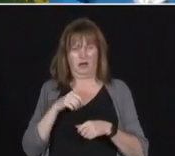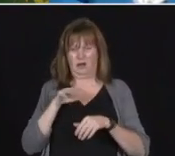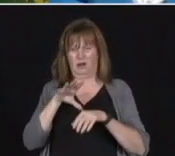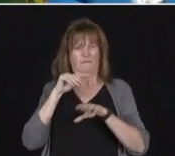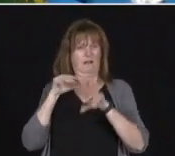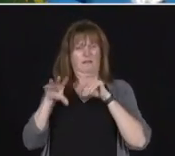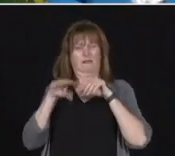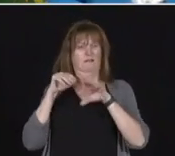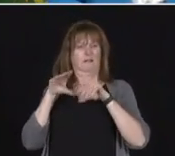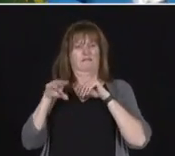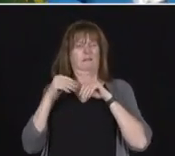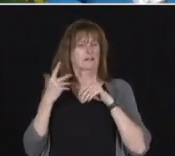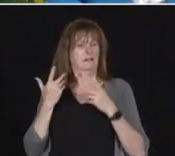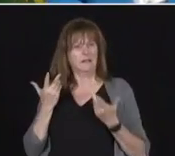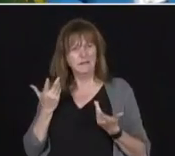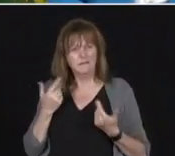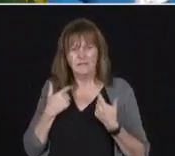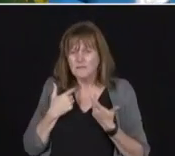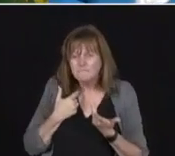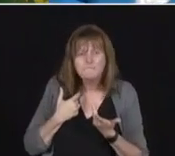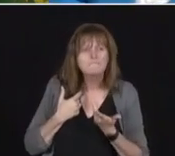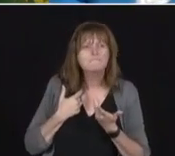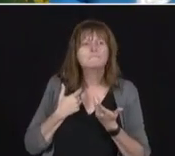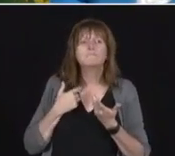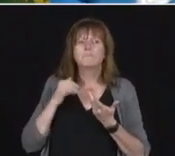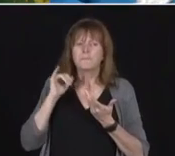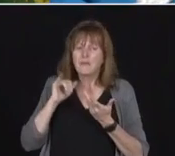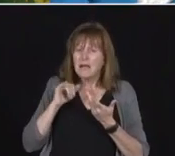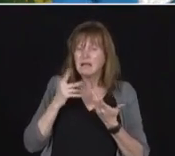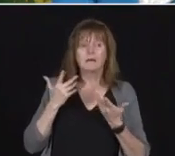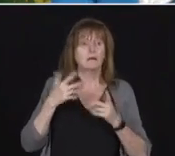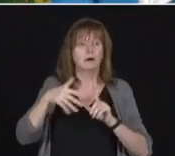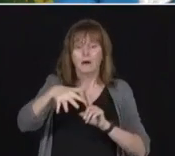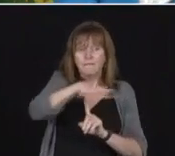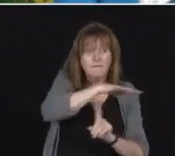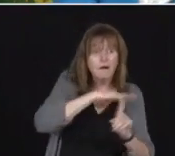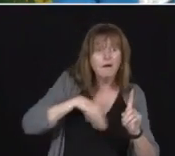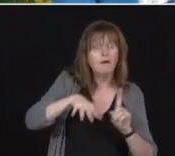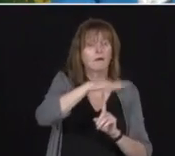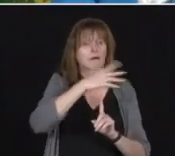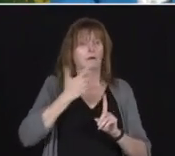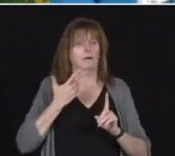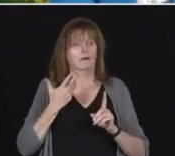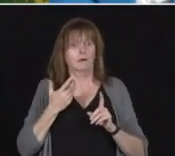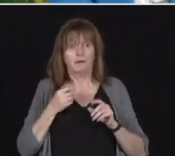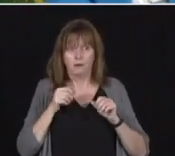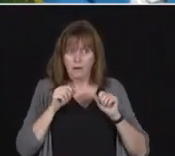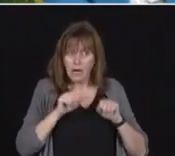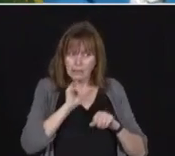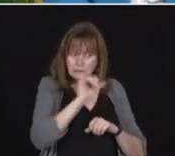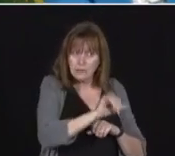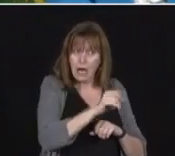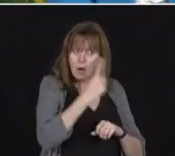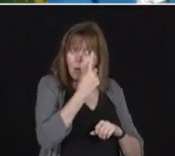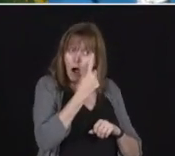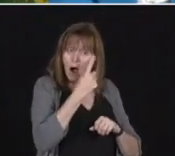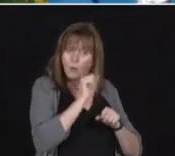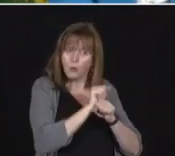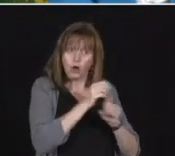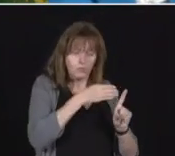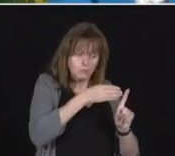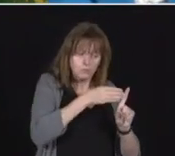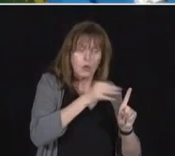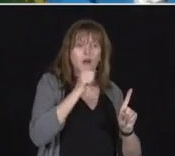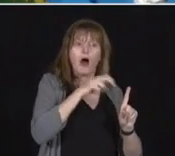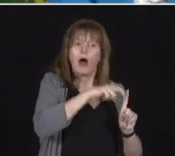So there is terms of work, there is the conditions, there is the ability for them to work in one place instead of several places. That is really important to deal